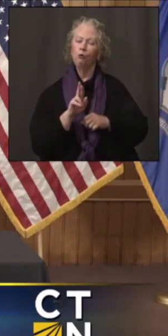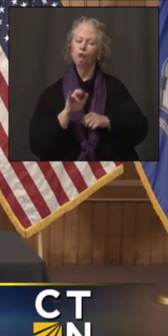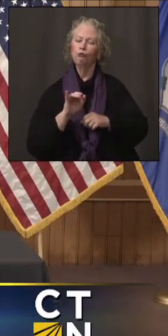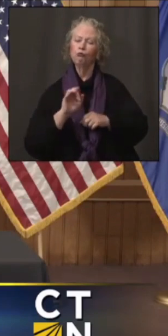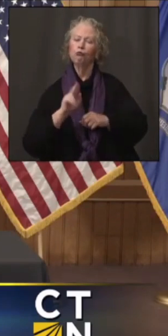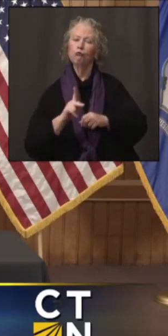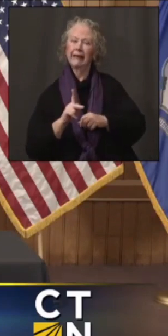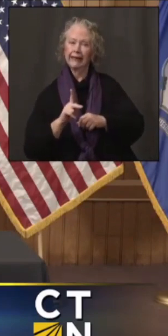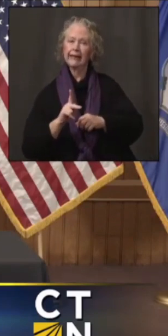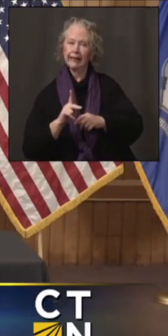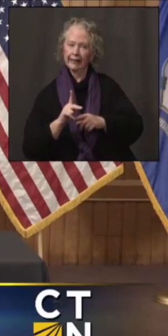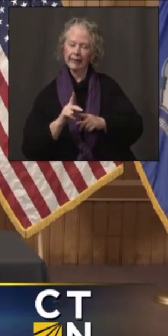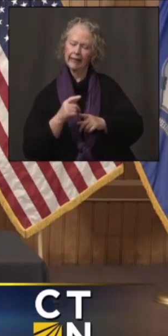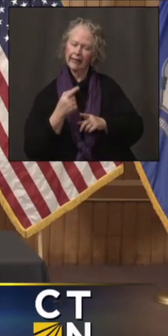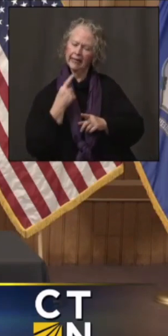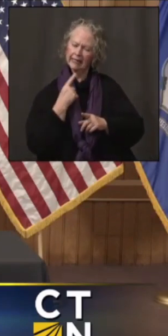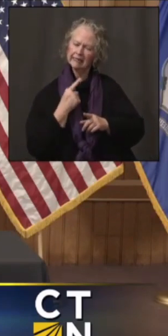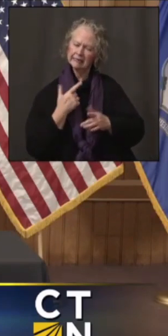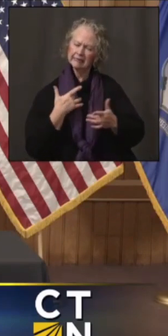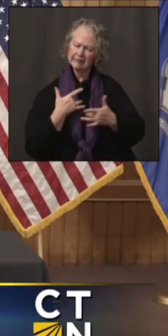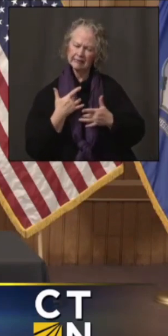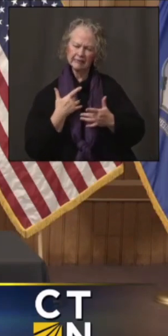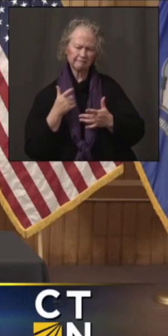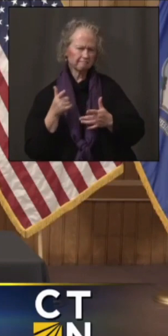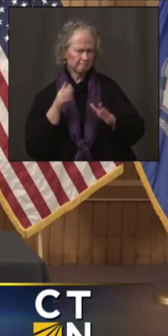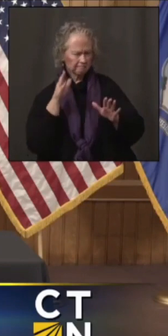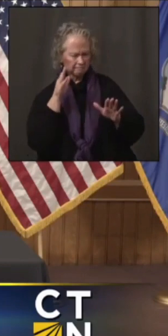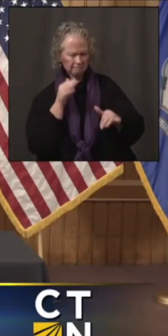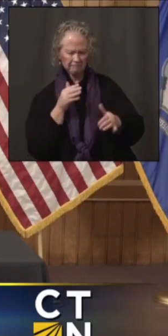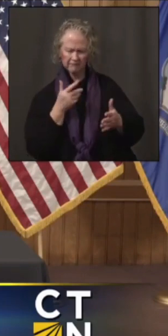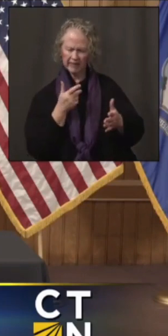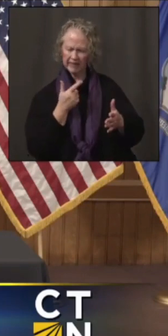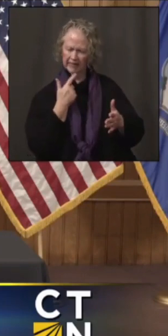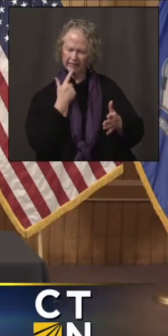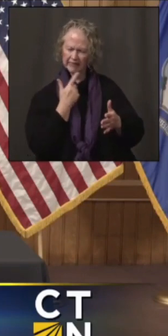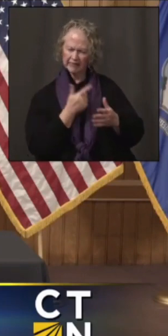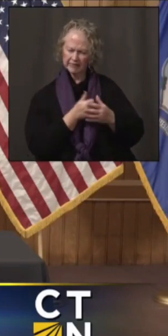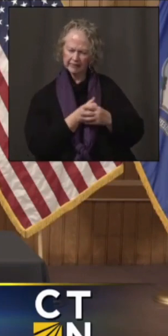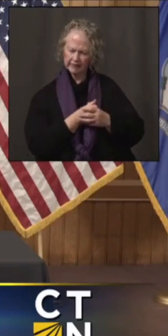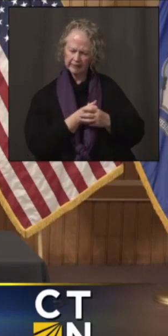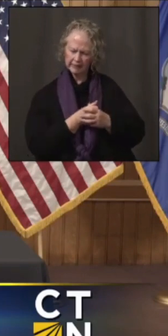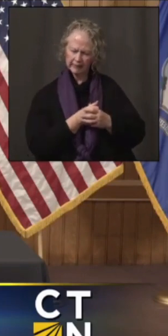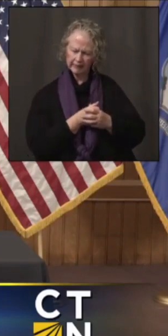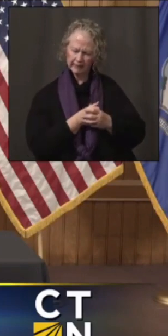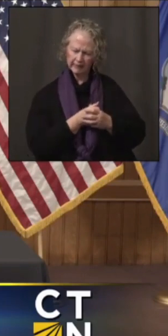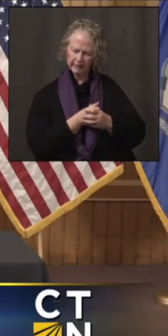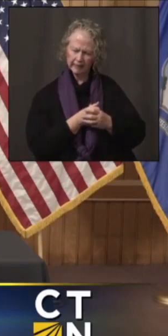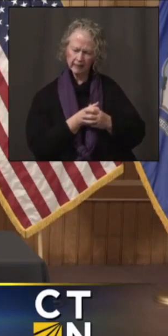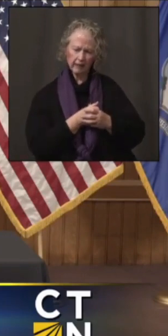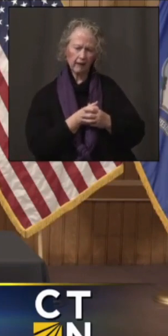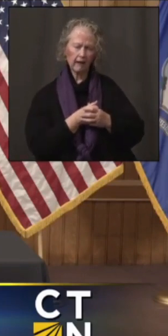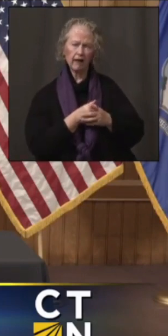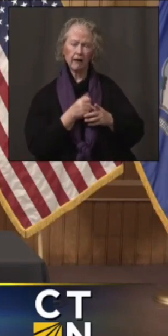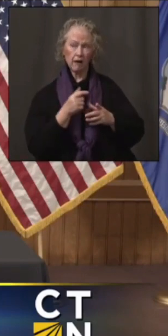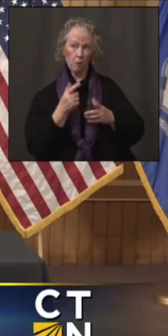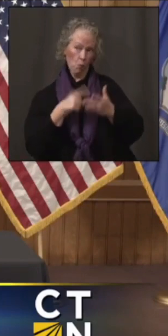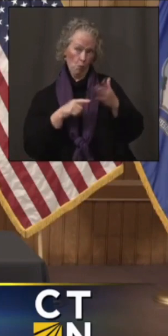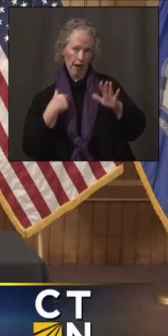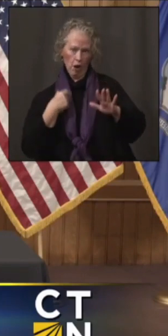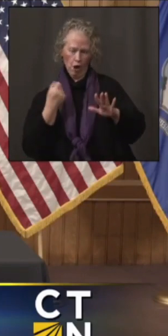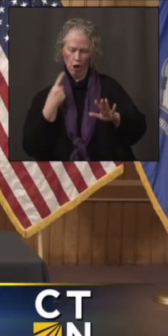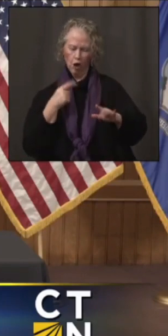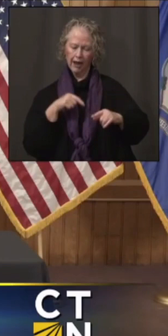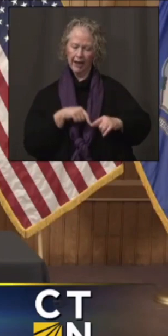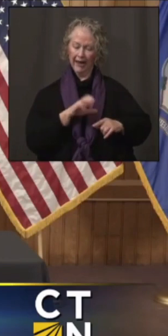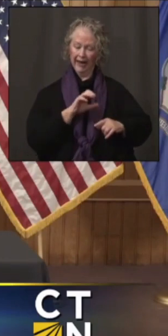to their letter, but they're adamant about, I guess, there's only one other state, from what I was told, other than